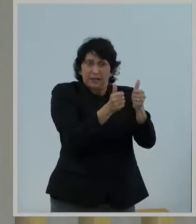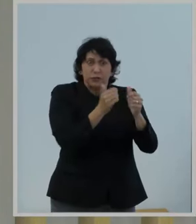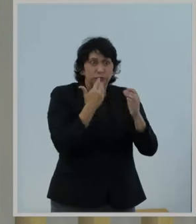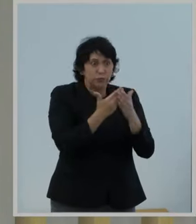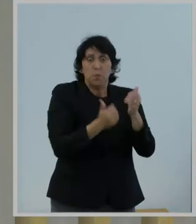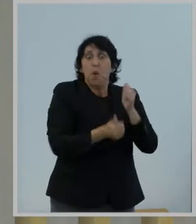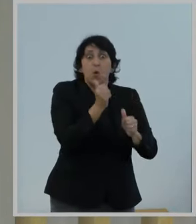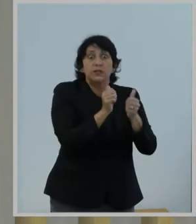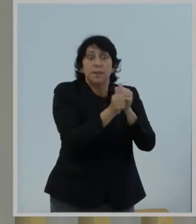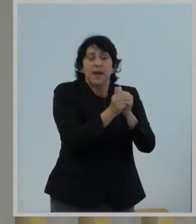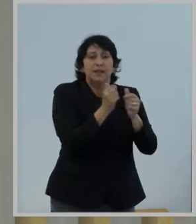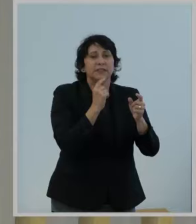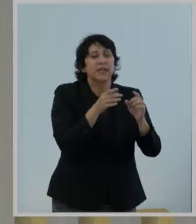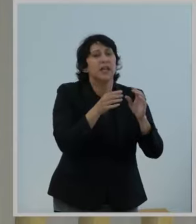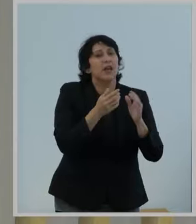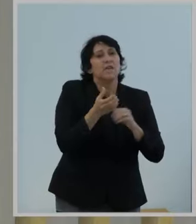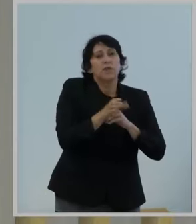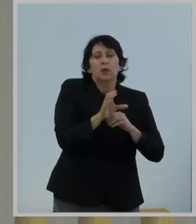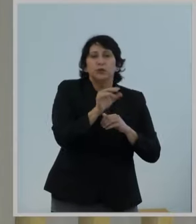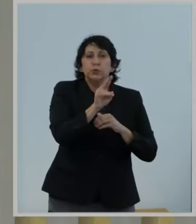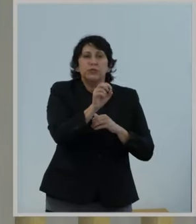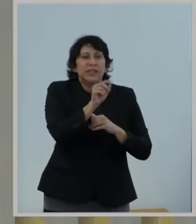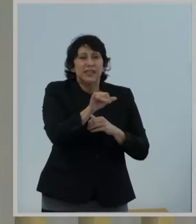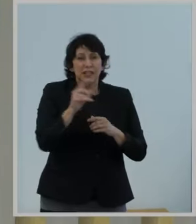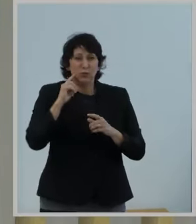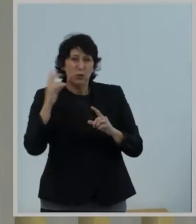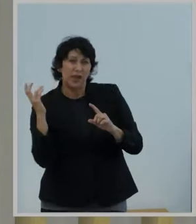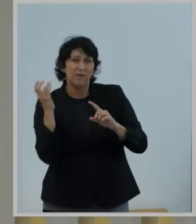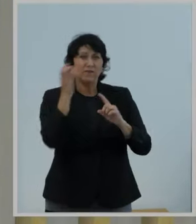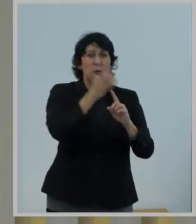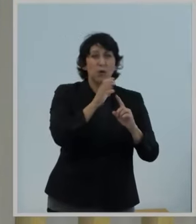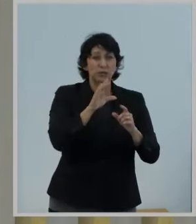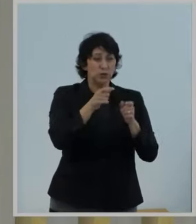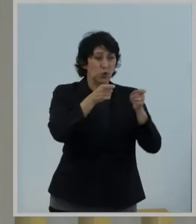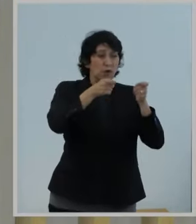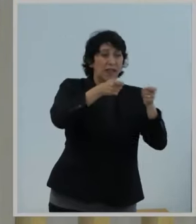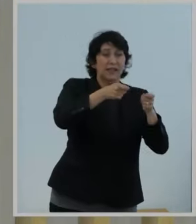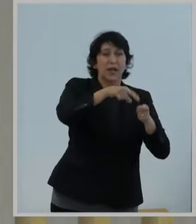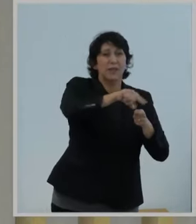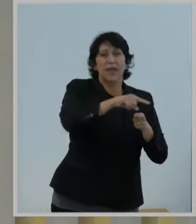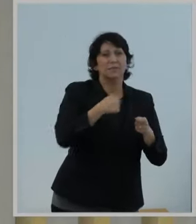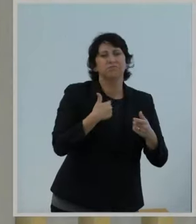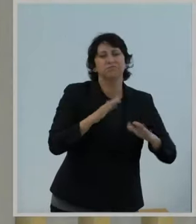and forcing utility regulation onto them now is the wrong move at the wrong time. So I dissent.